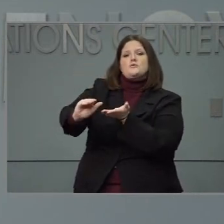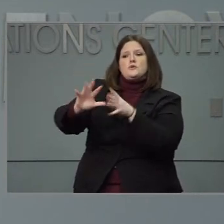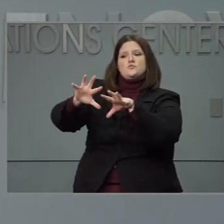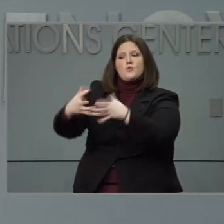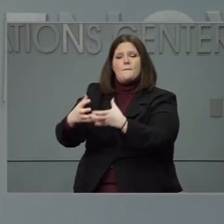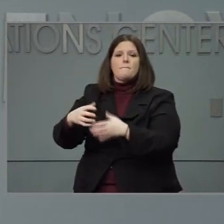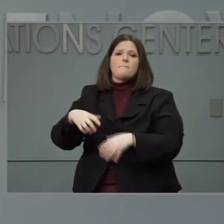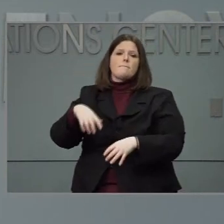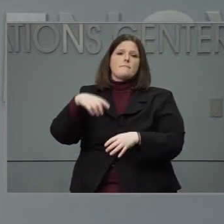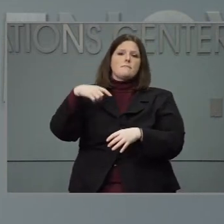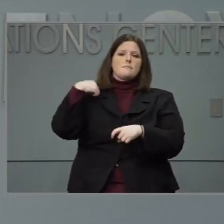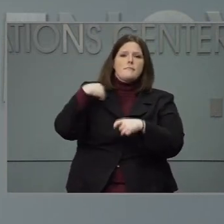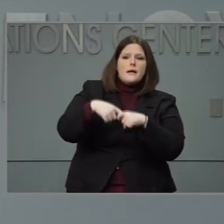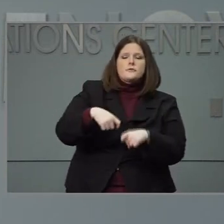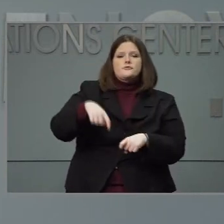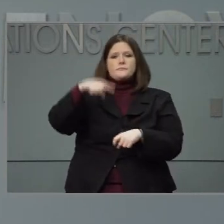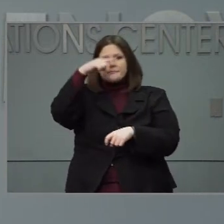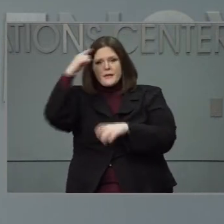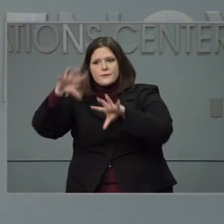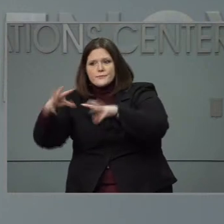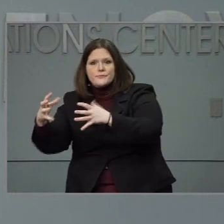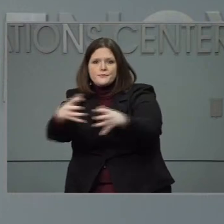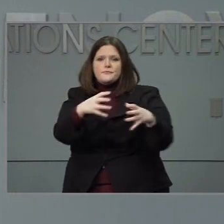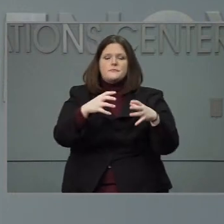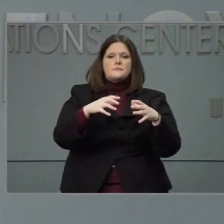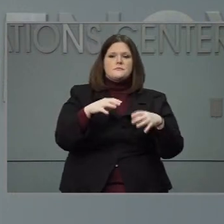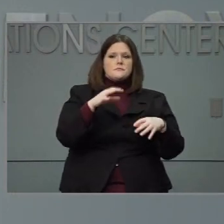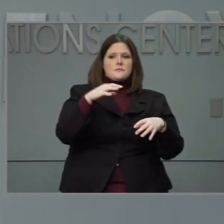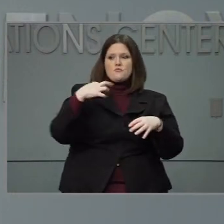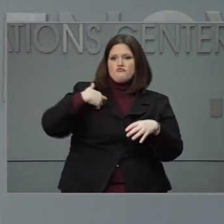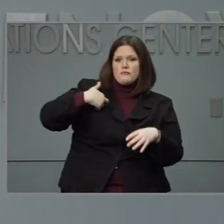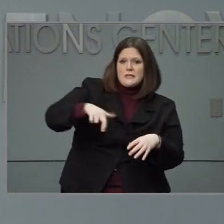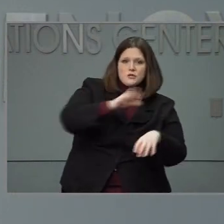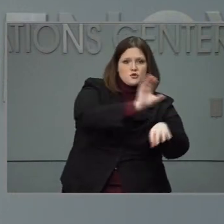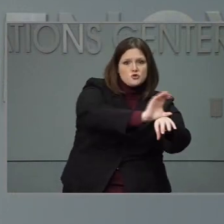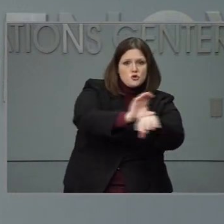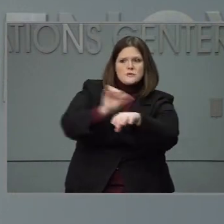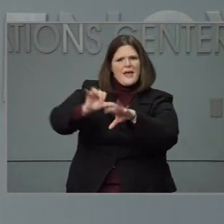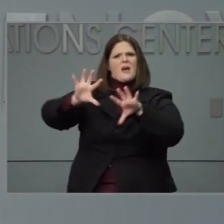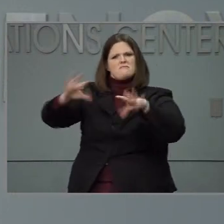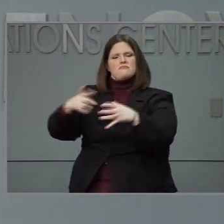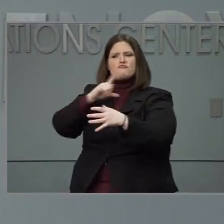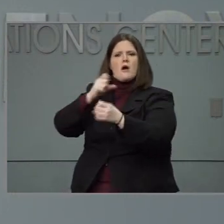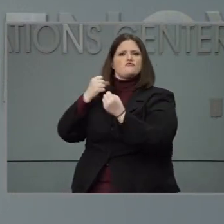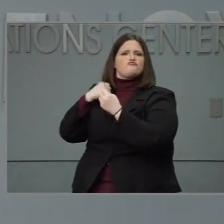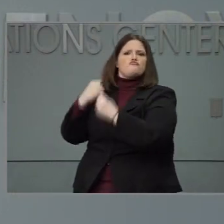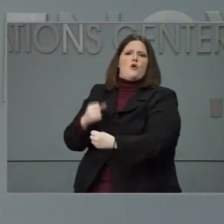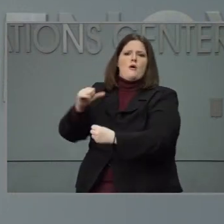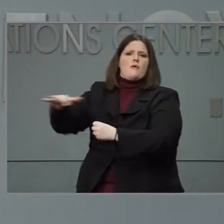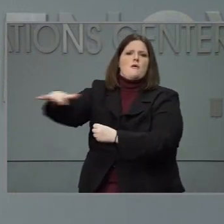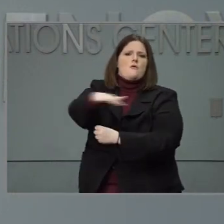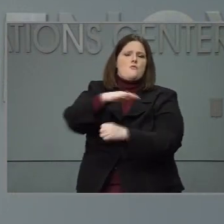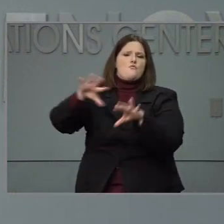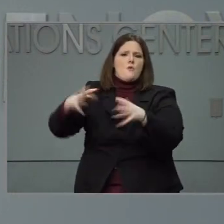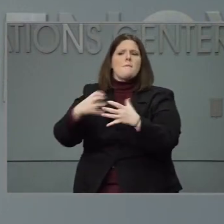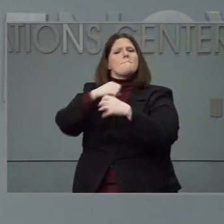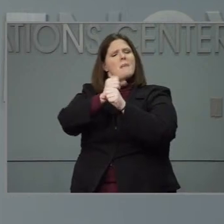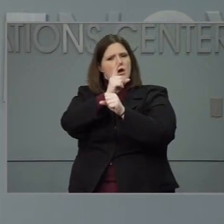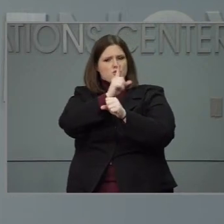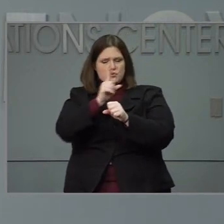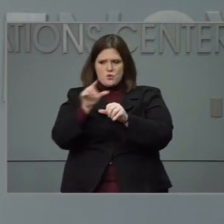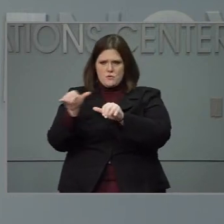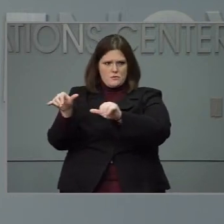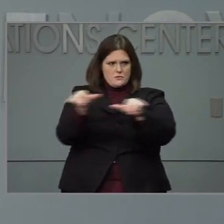members of the General Assembly and other leaders from the faith community who represent communities to make sure they're getting good information